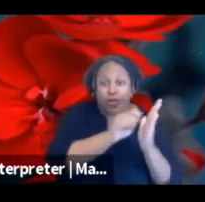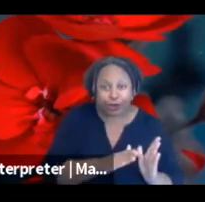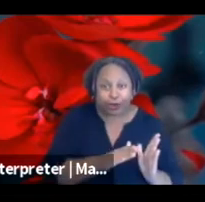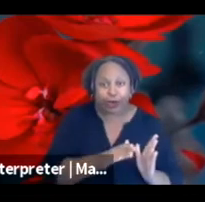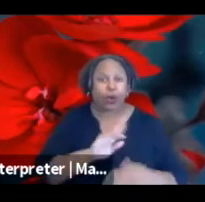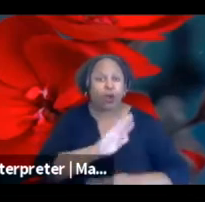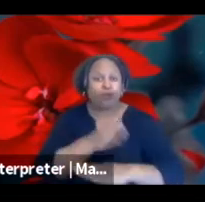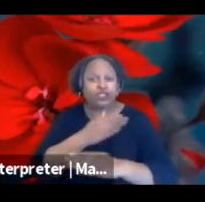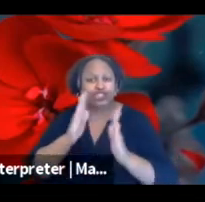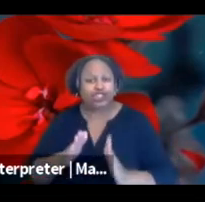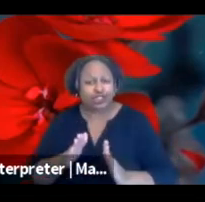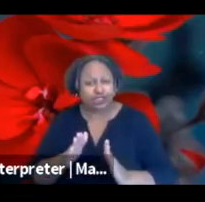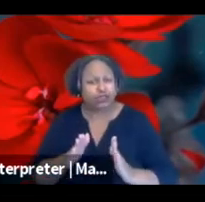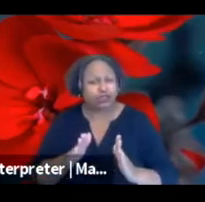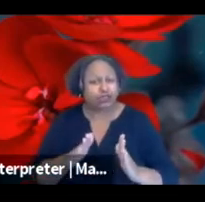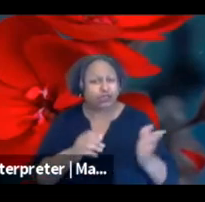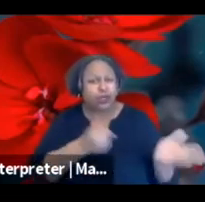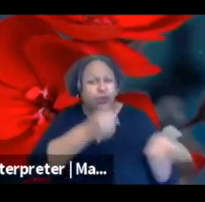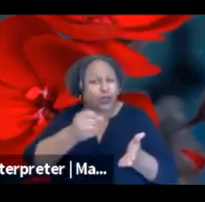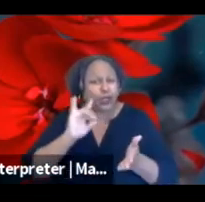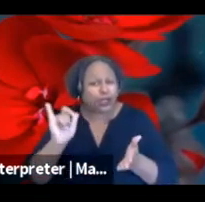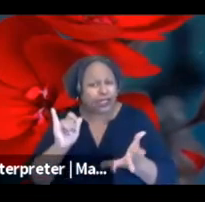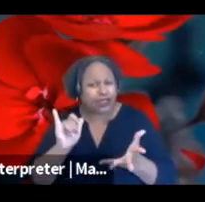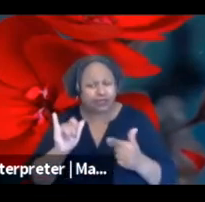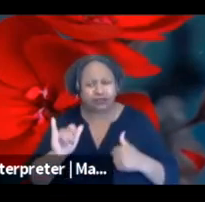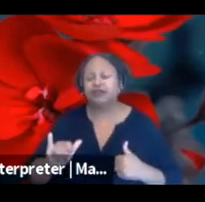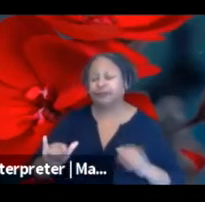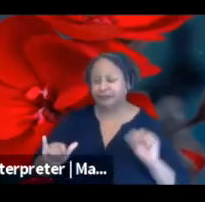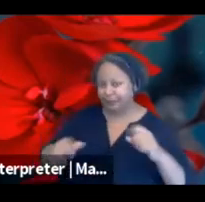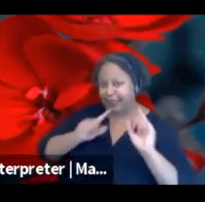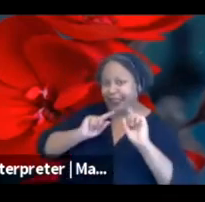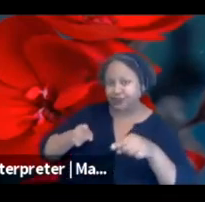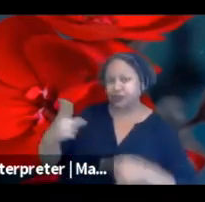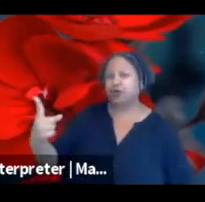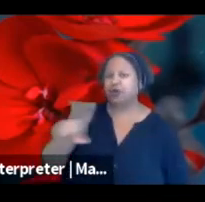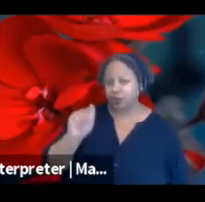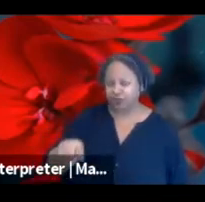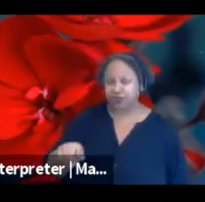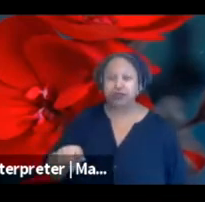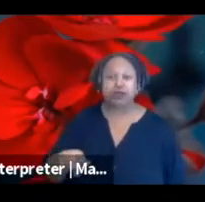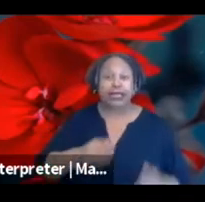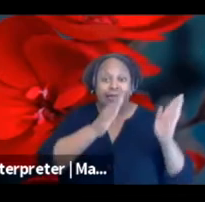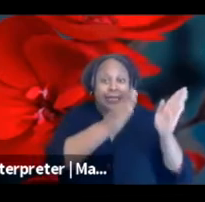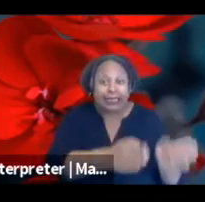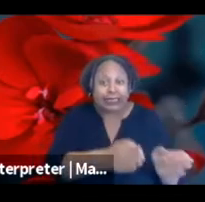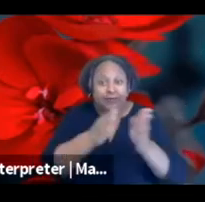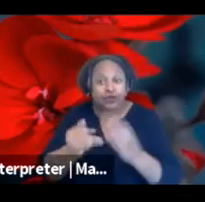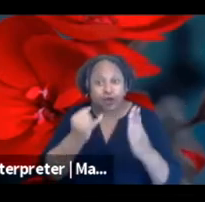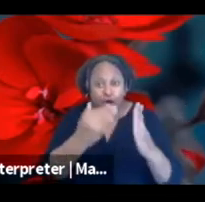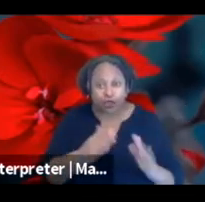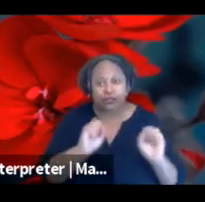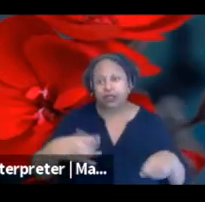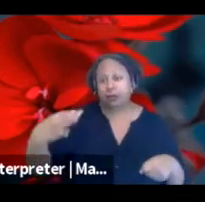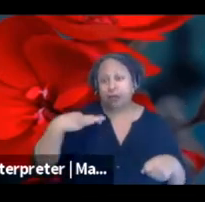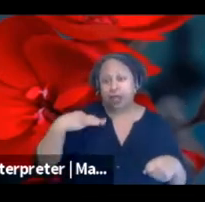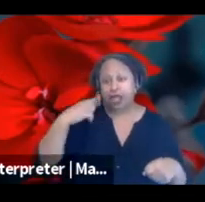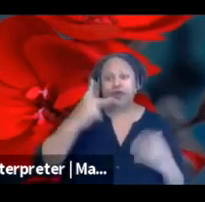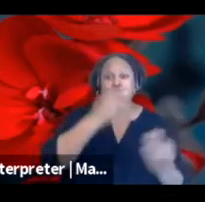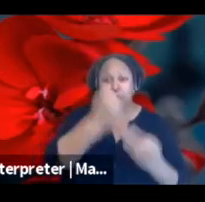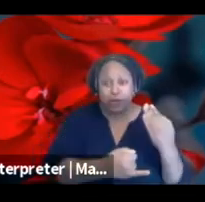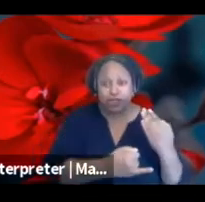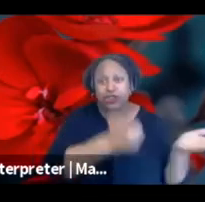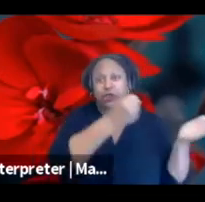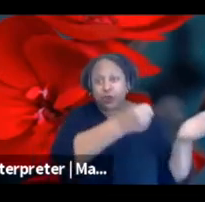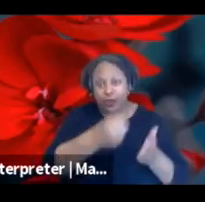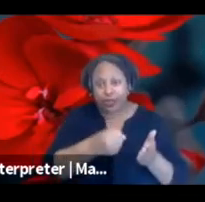So individual artists can apply to projects, they can apply to project grants, including